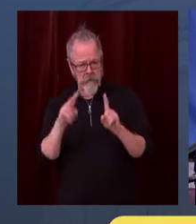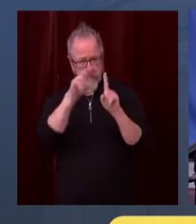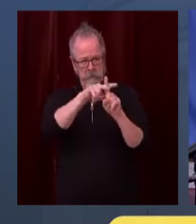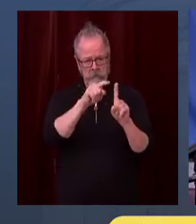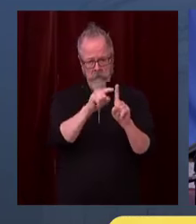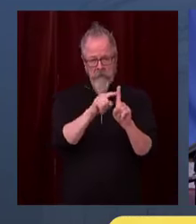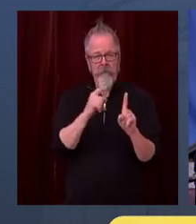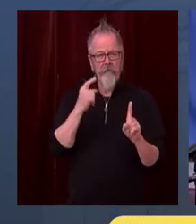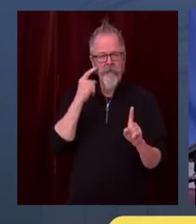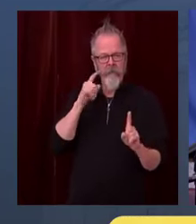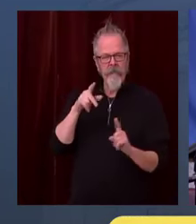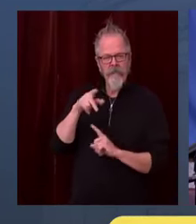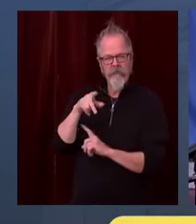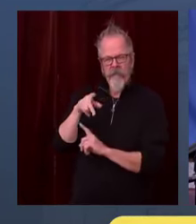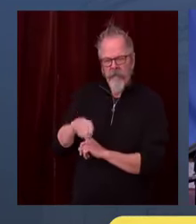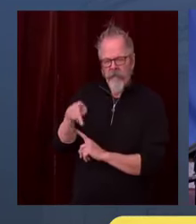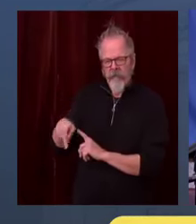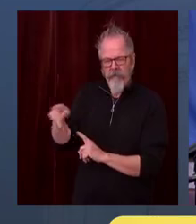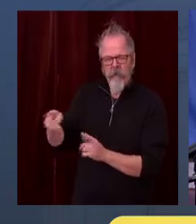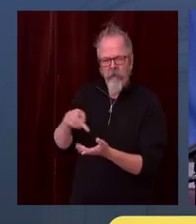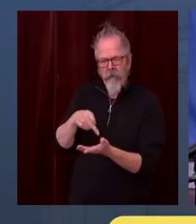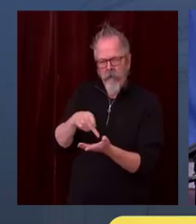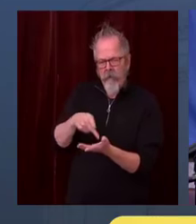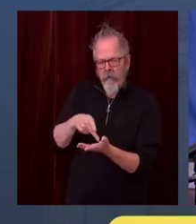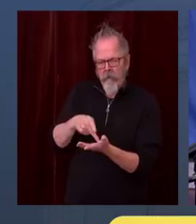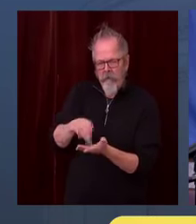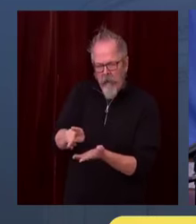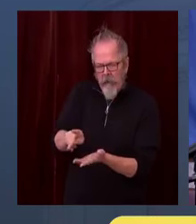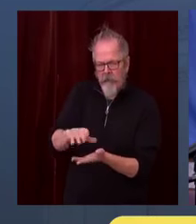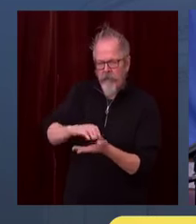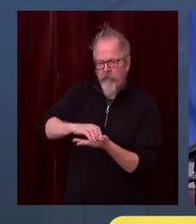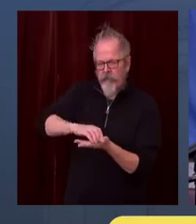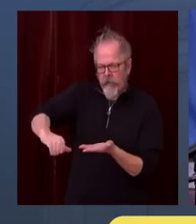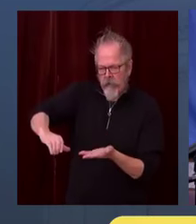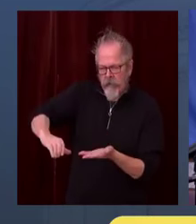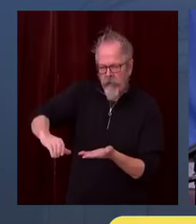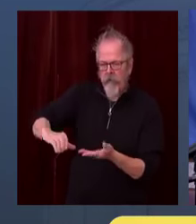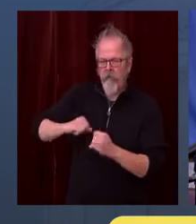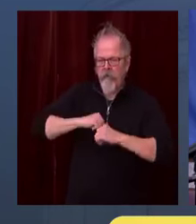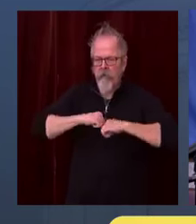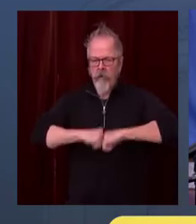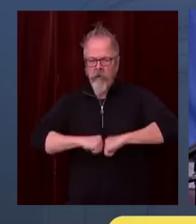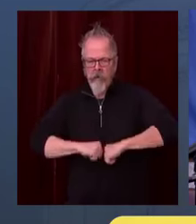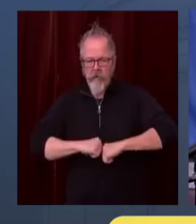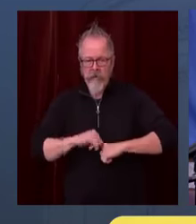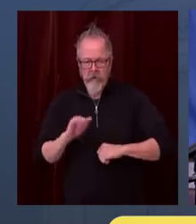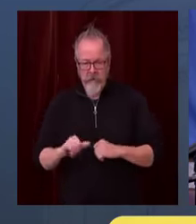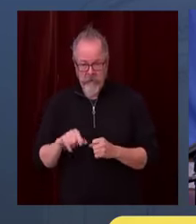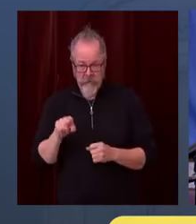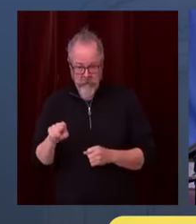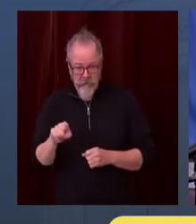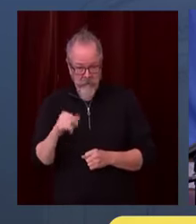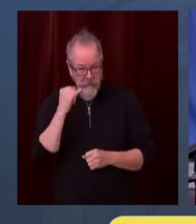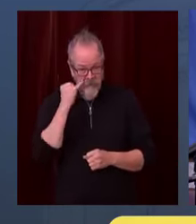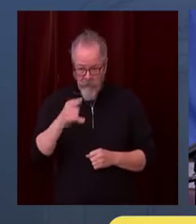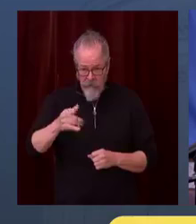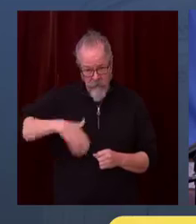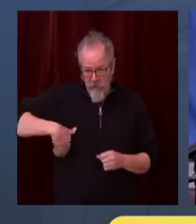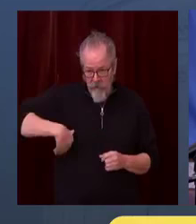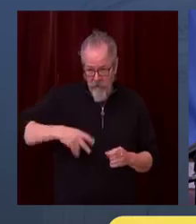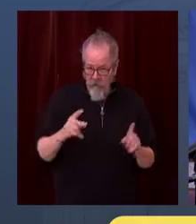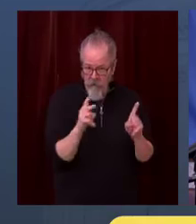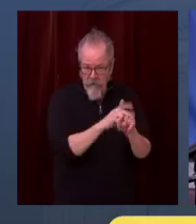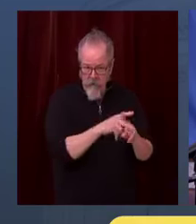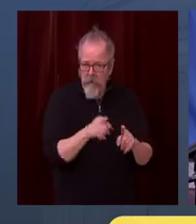at their local bank. We are going to regrow our economy. I'm very confident of that, in